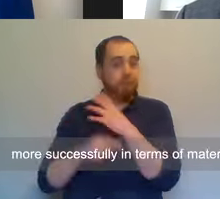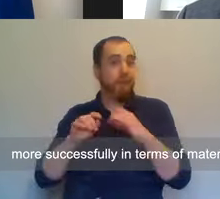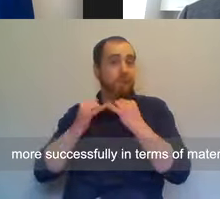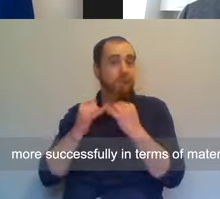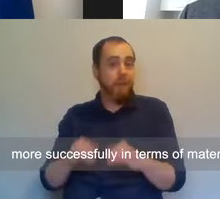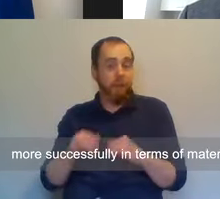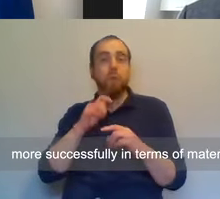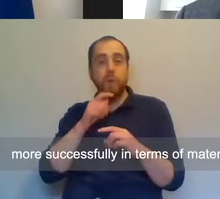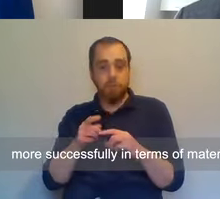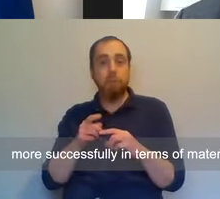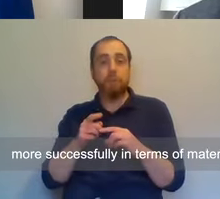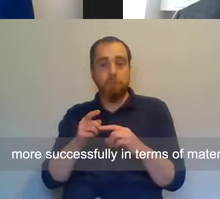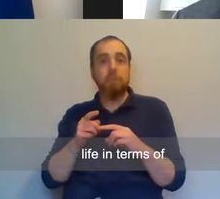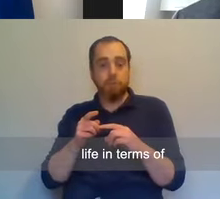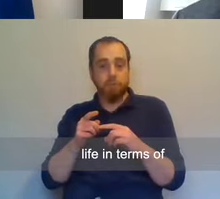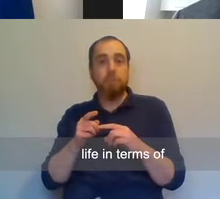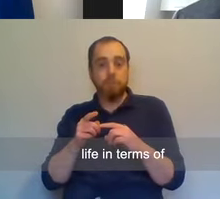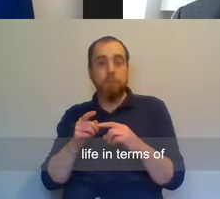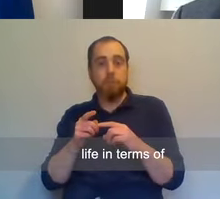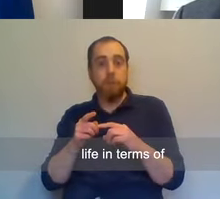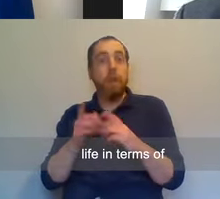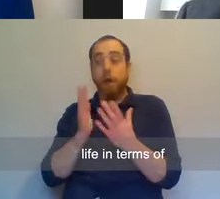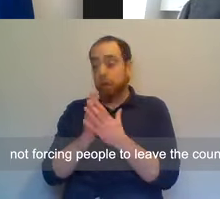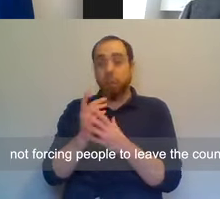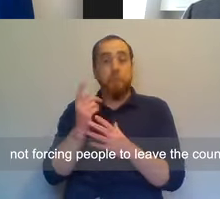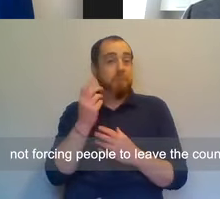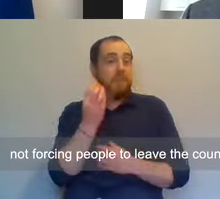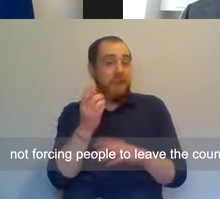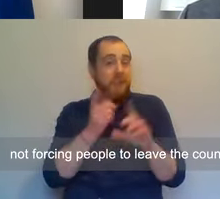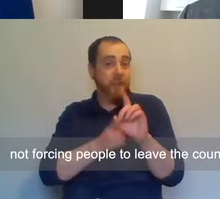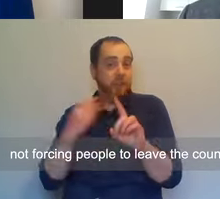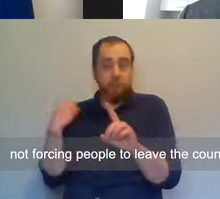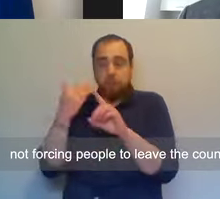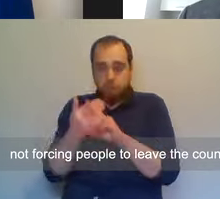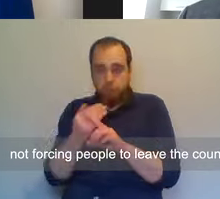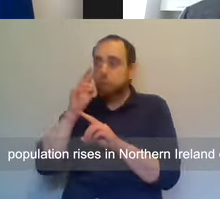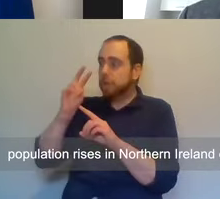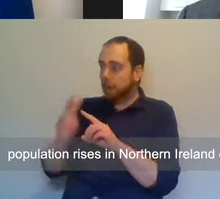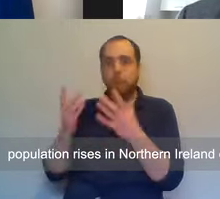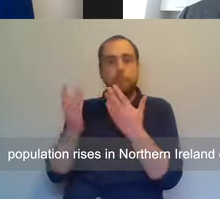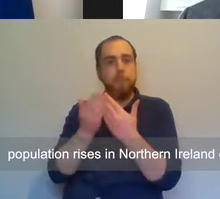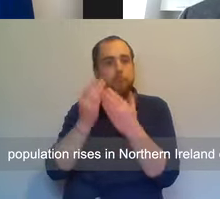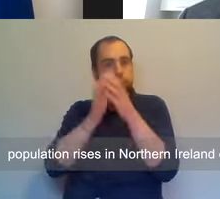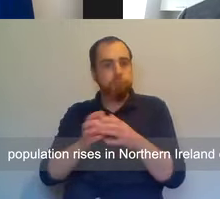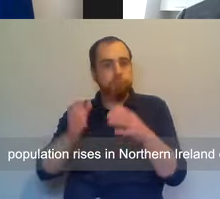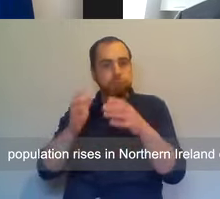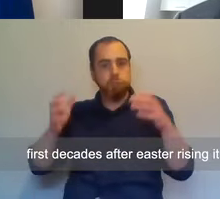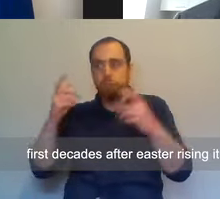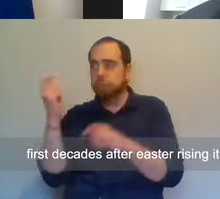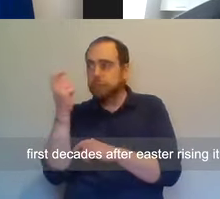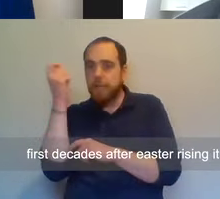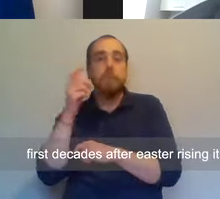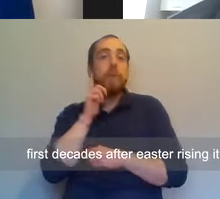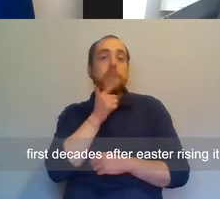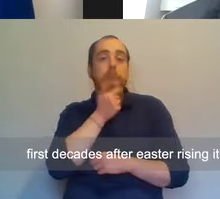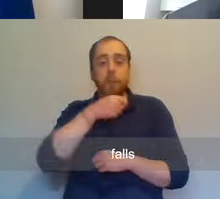more successfully in terms of material life, in terms of not forcing people to leave the country, population rises in Northern Ireland at first